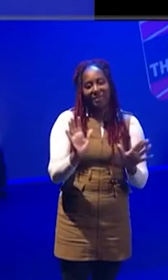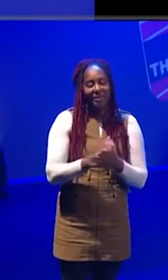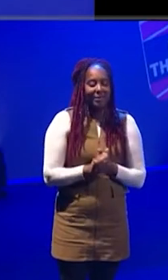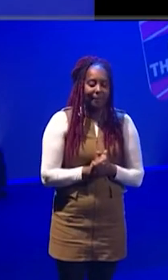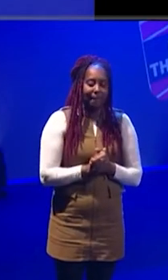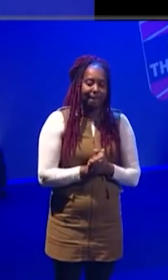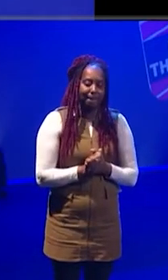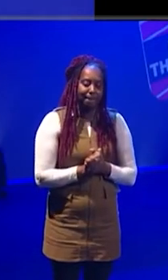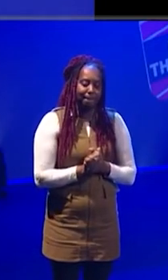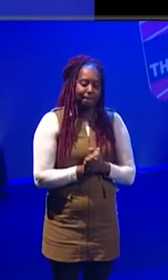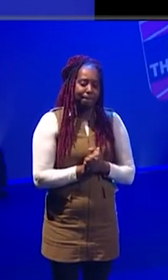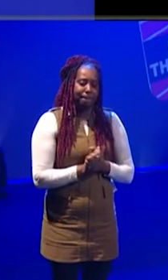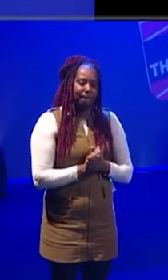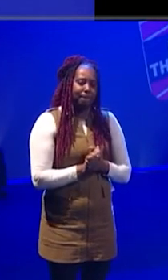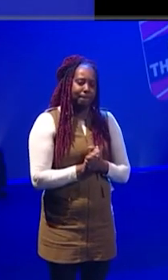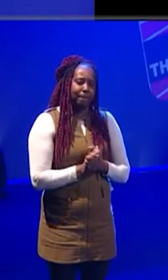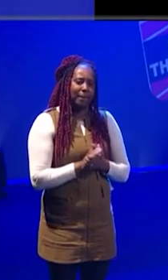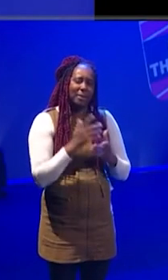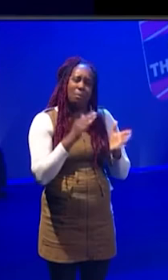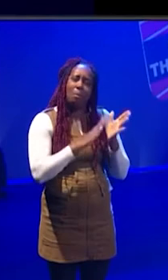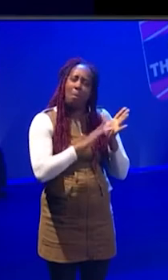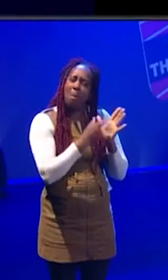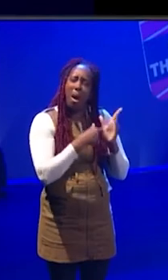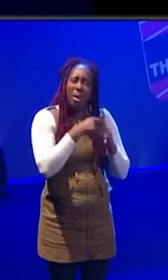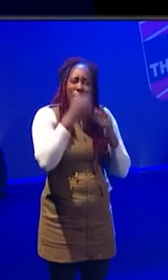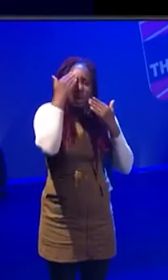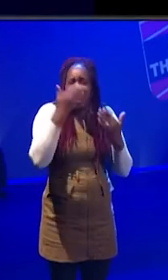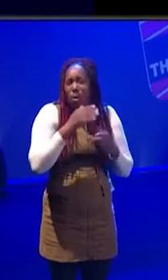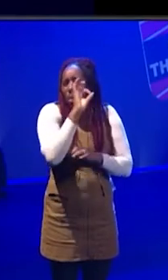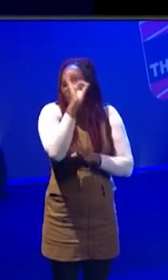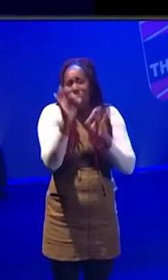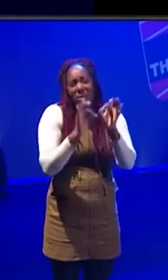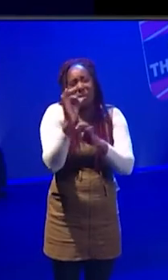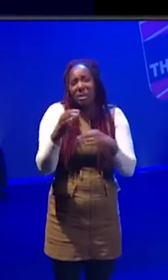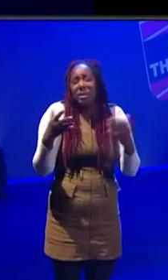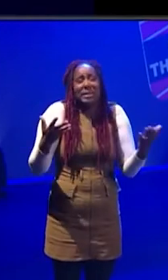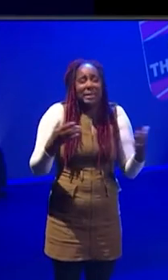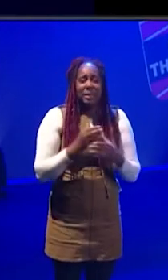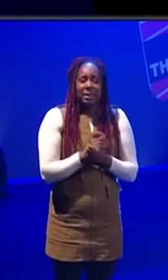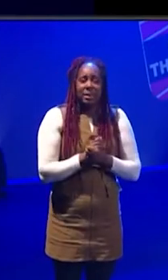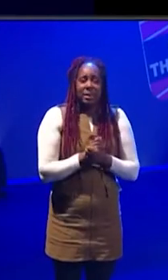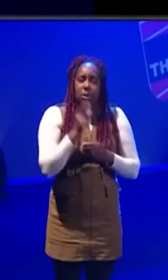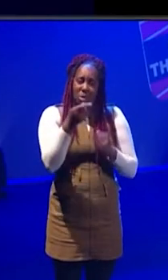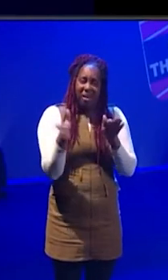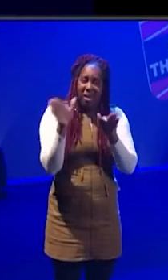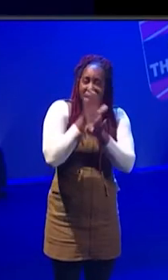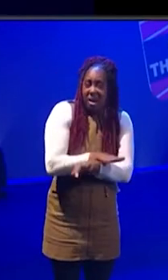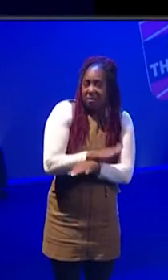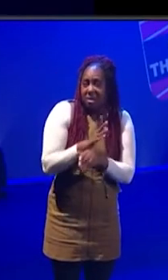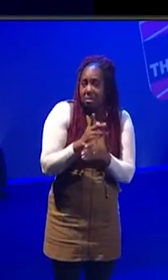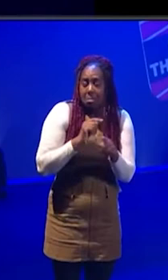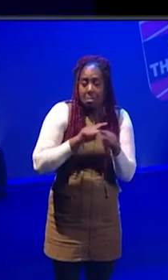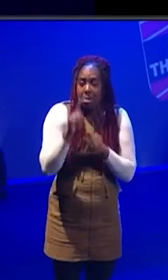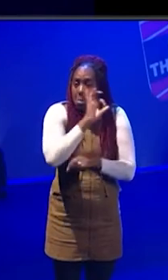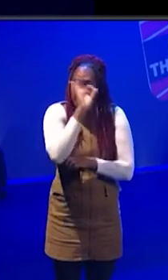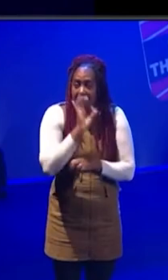I don't know, that's a really interesting question because, again, I think you've, you've covered the bases. think a lot of